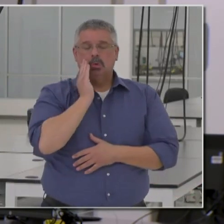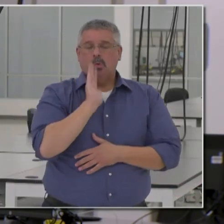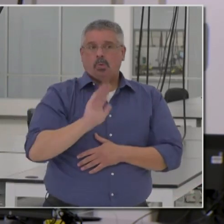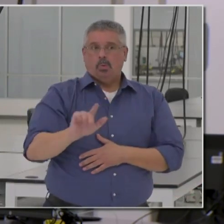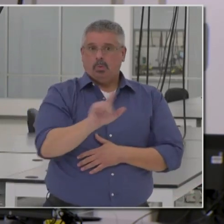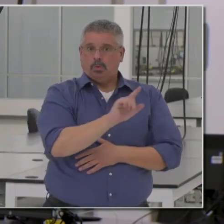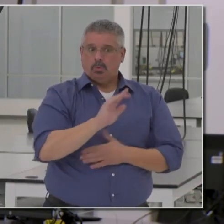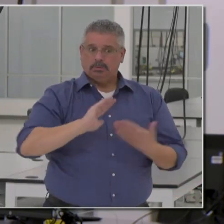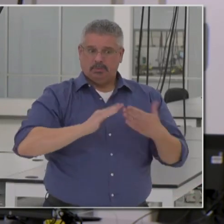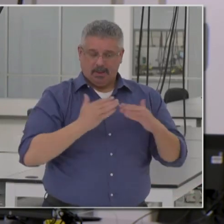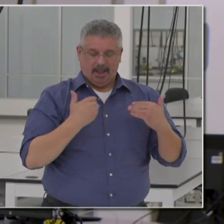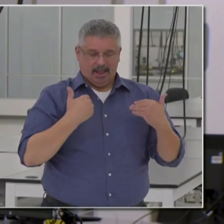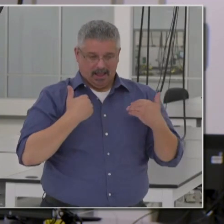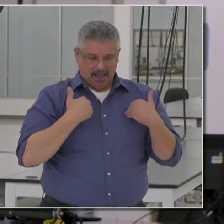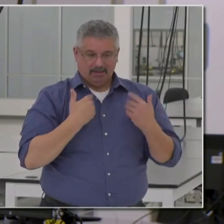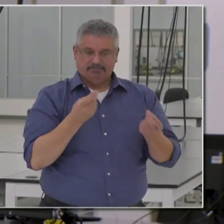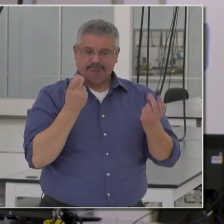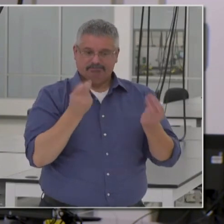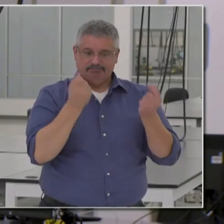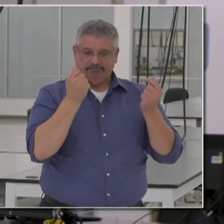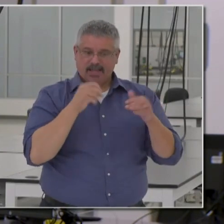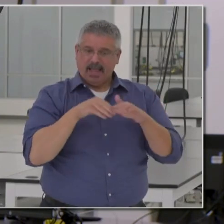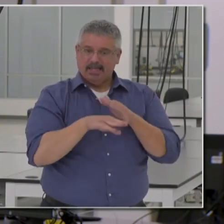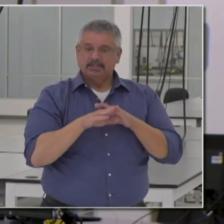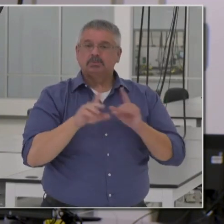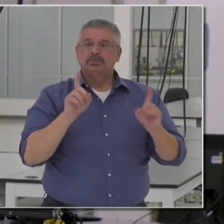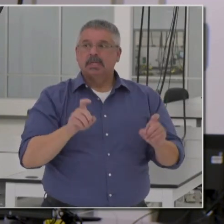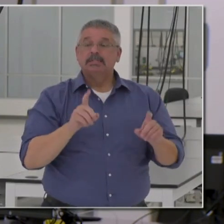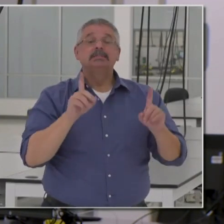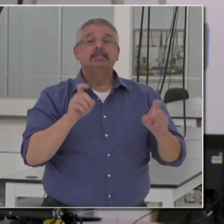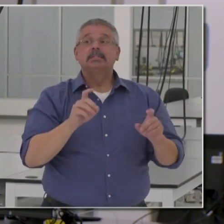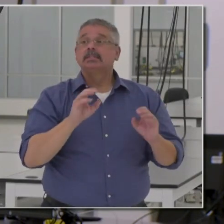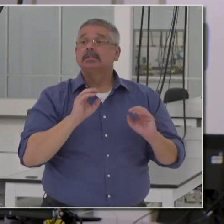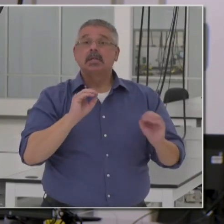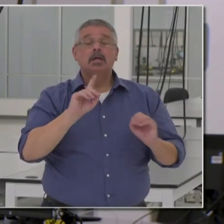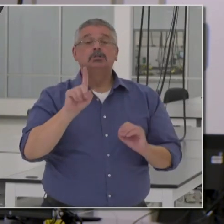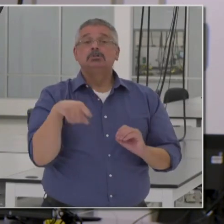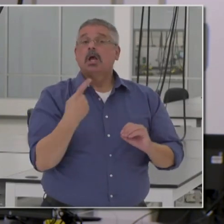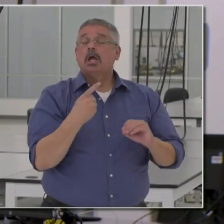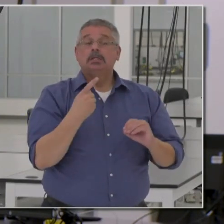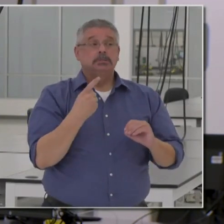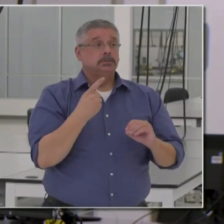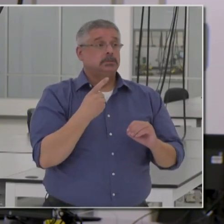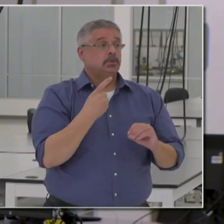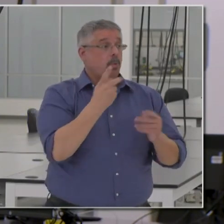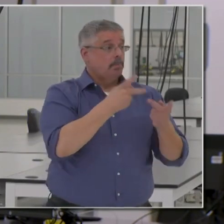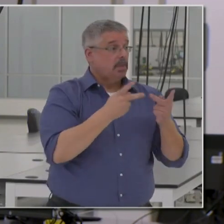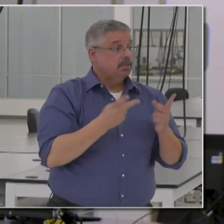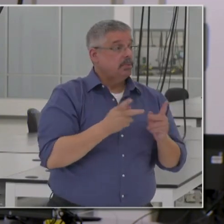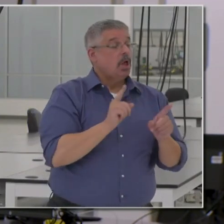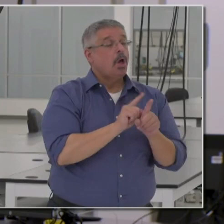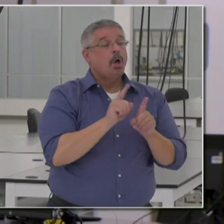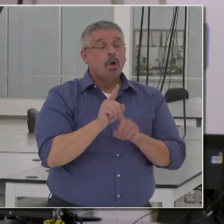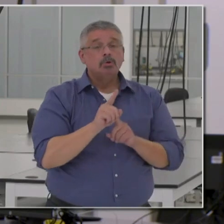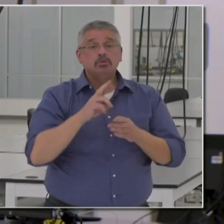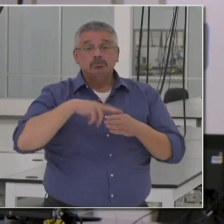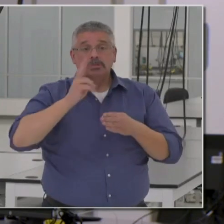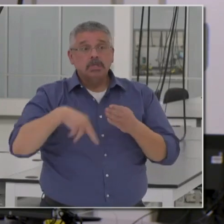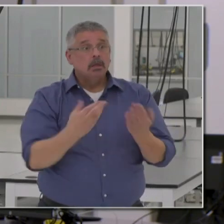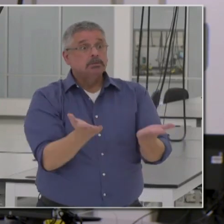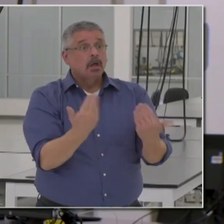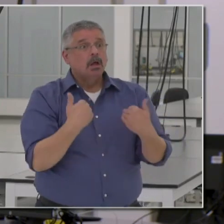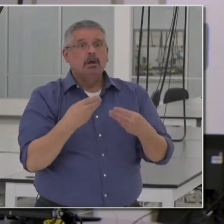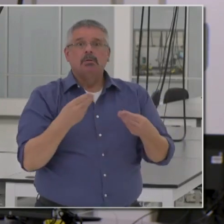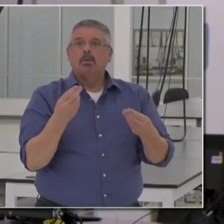communities have prompt access to testing, testing that is not just available everywhere, but also turns results back very